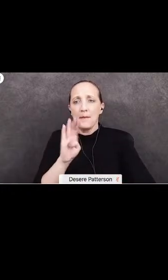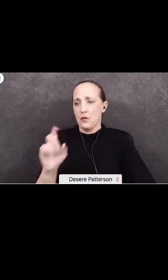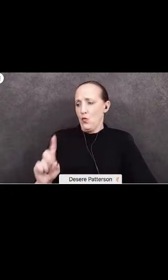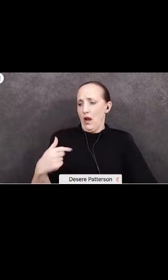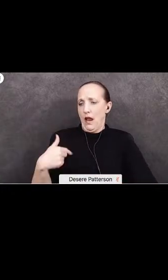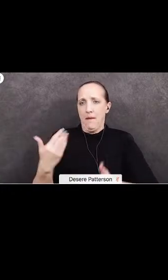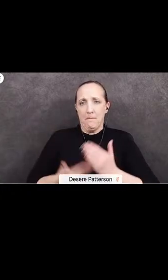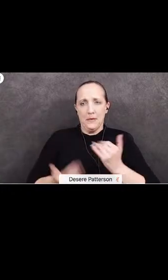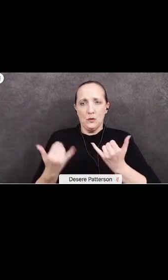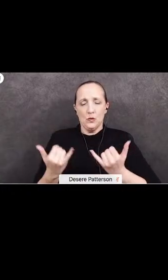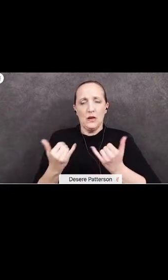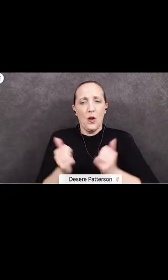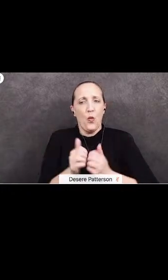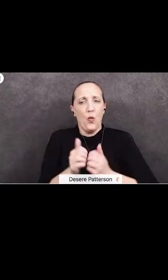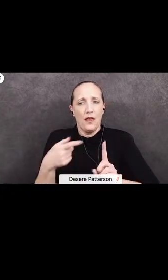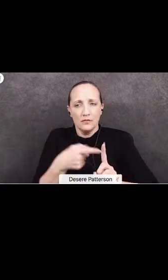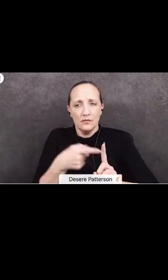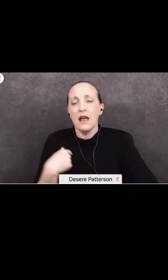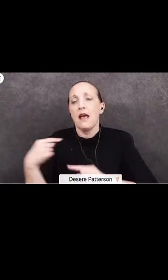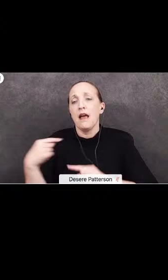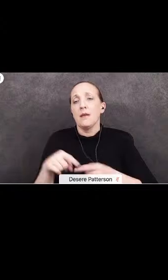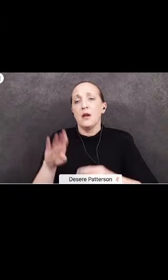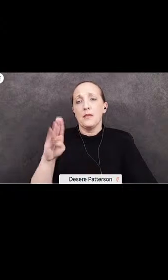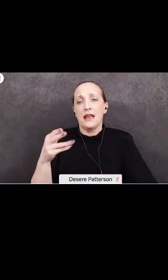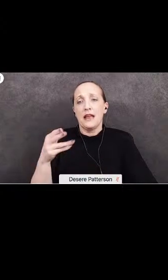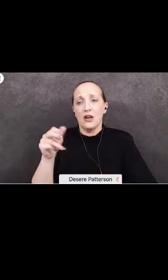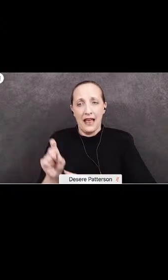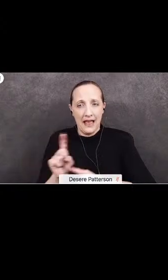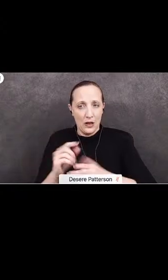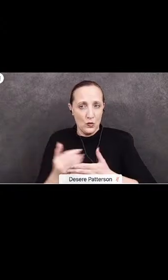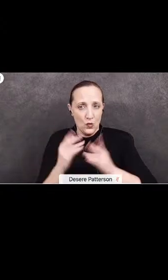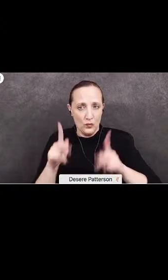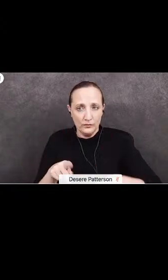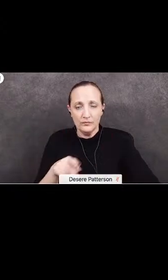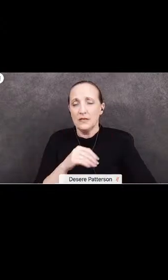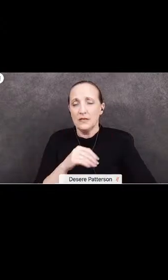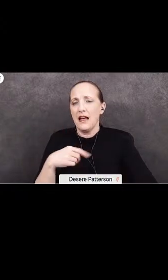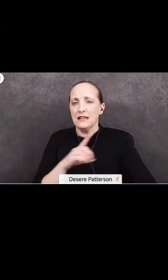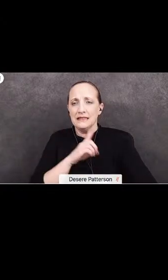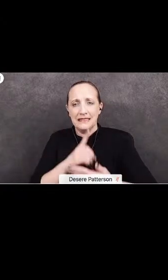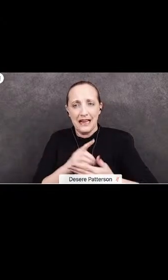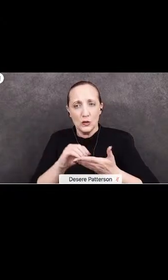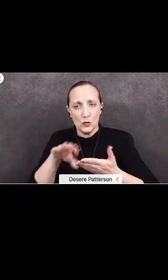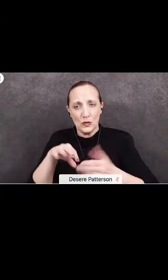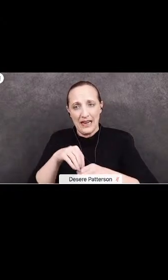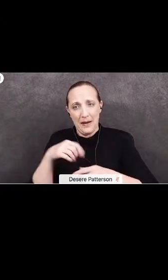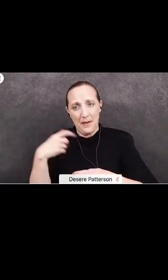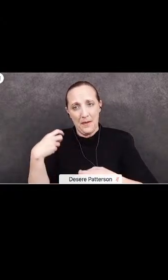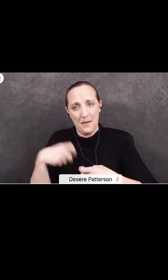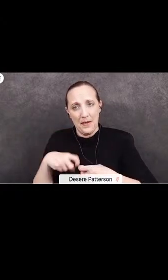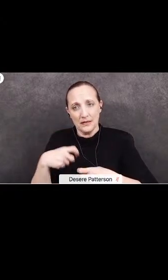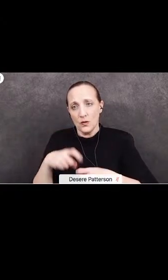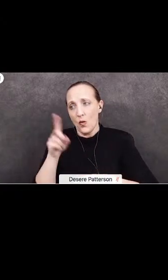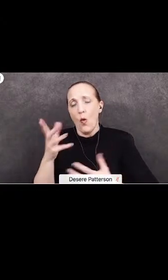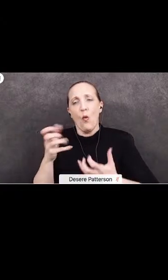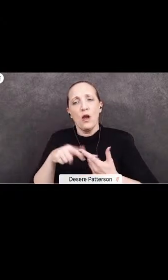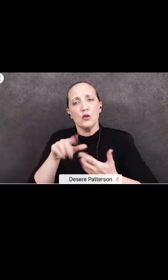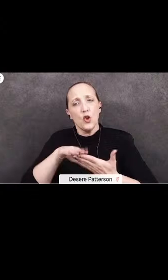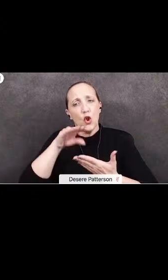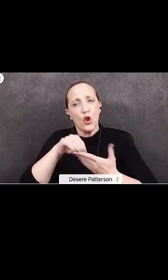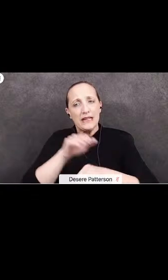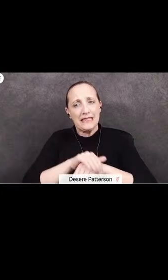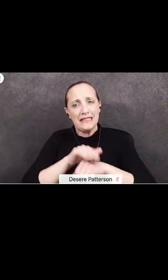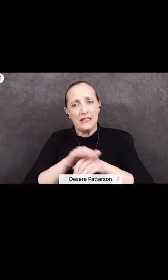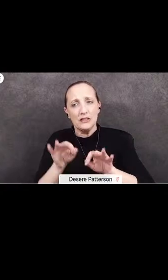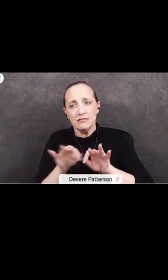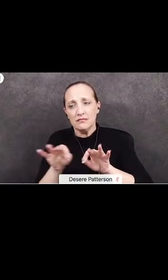without her help. I came to BHS as a newcomer. I was a dedicated student in Mexico wanting to learn the English language. Yet my